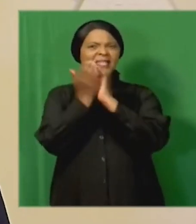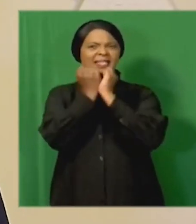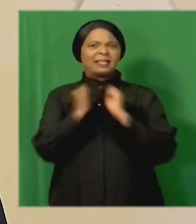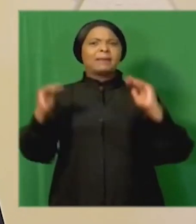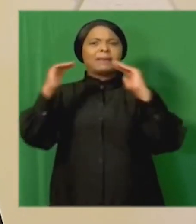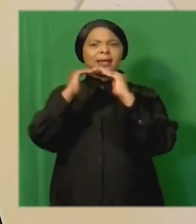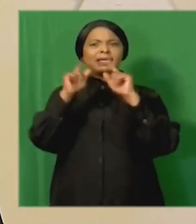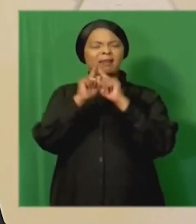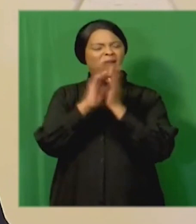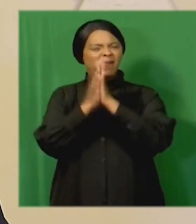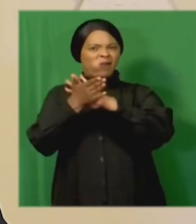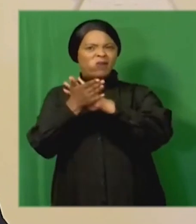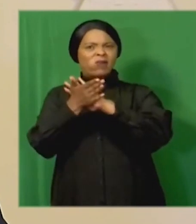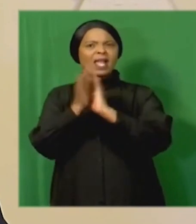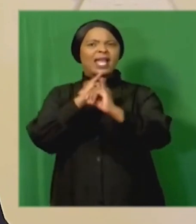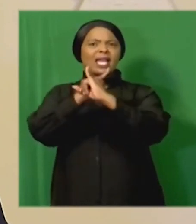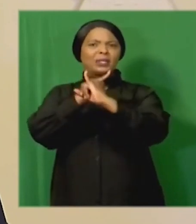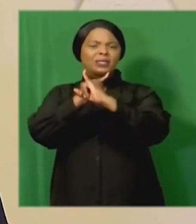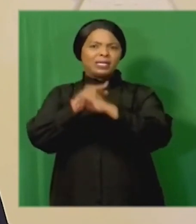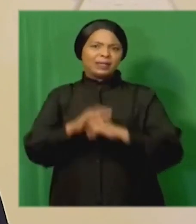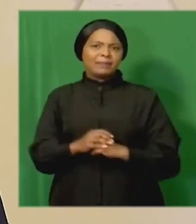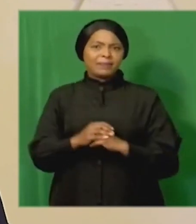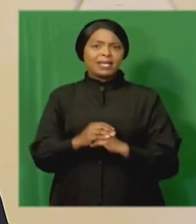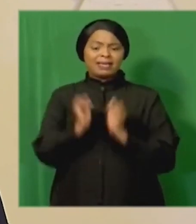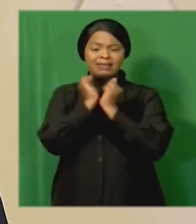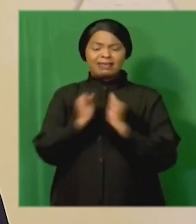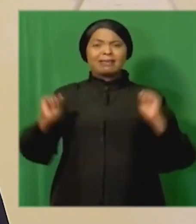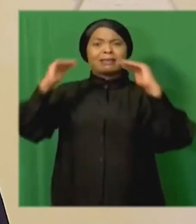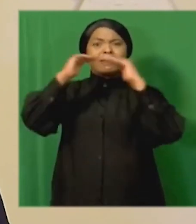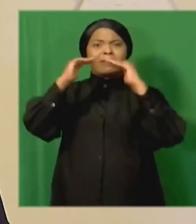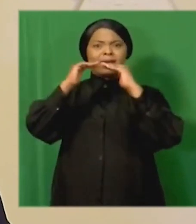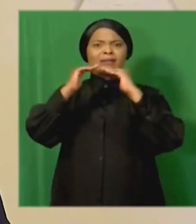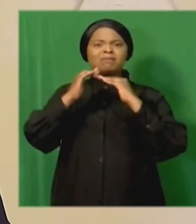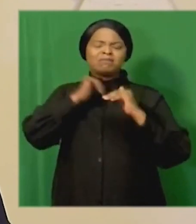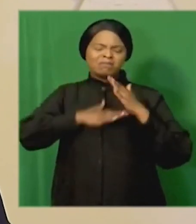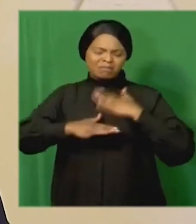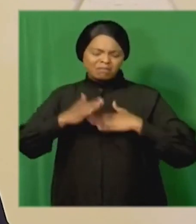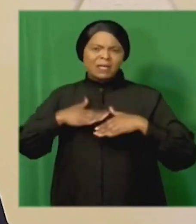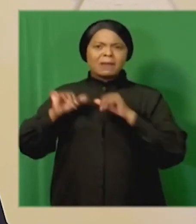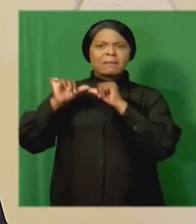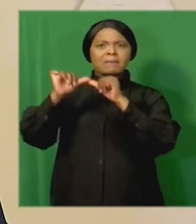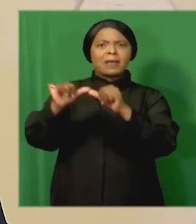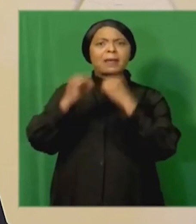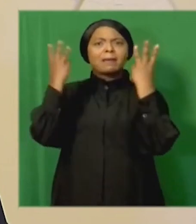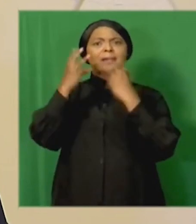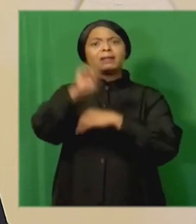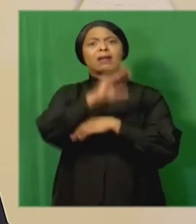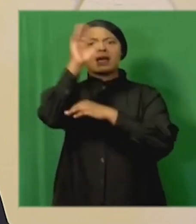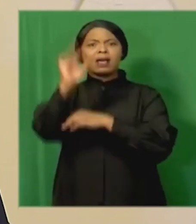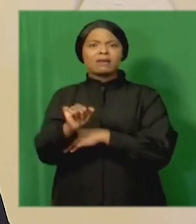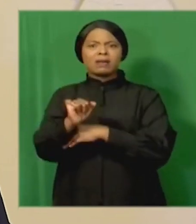destroy our institutions, our democracy remained resilient, and the people of South Africa stood